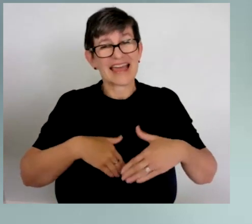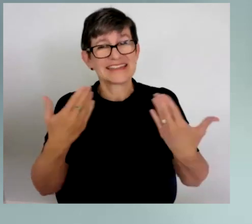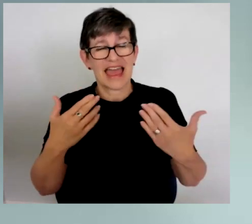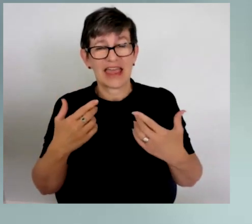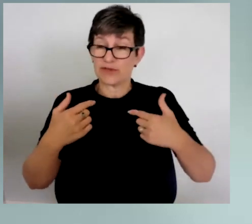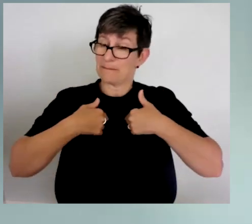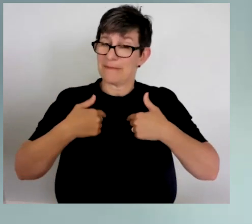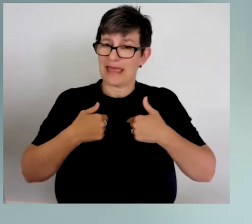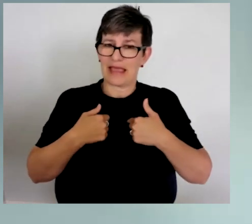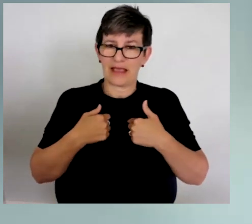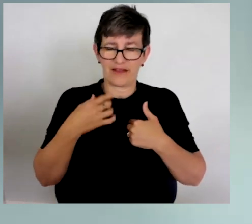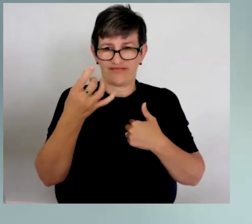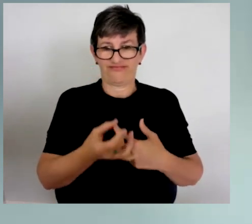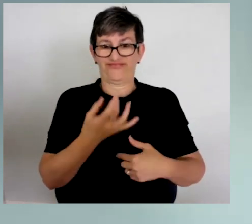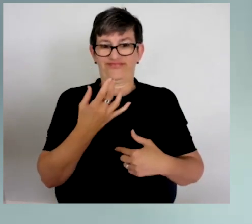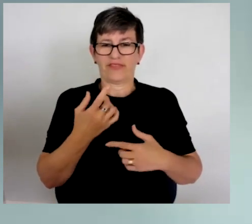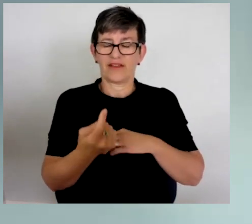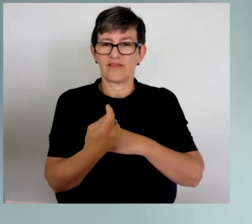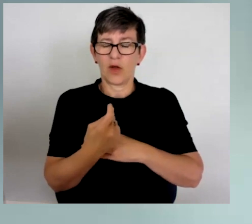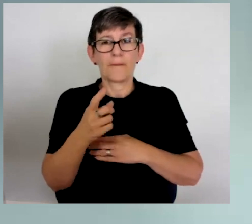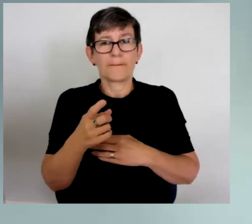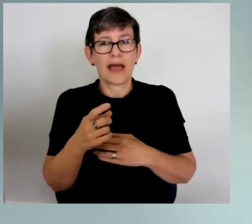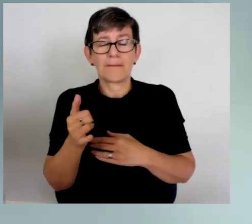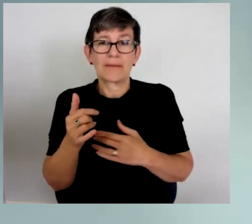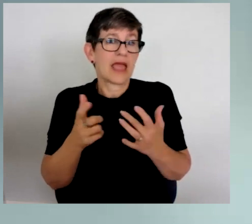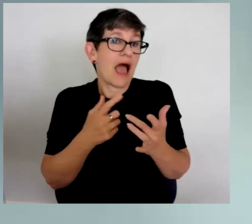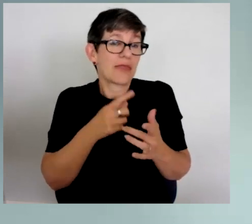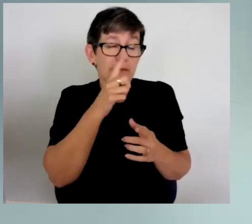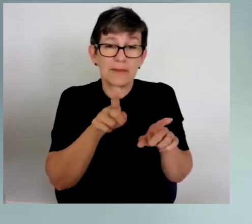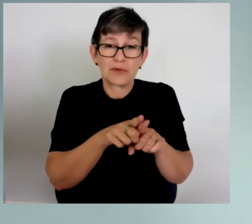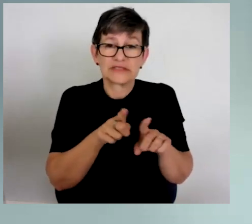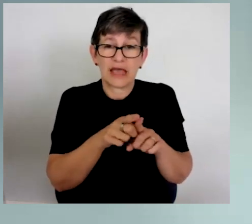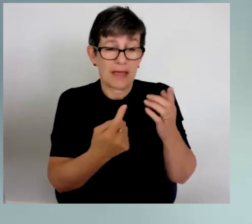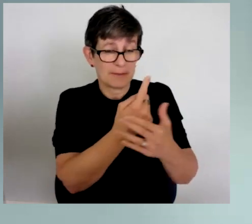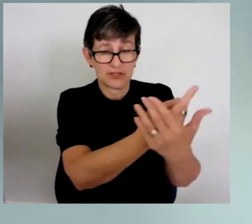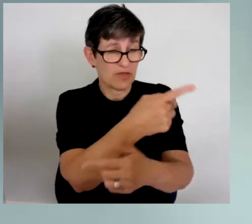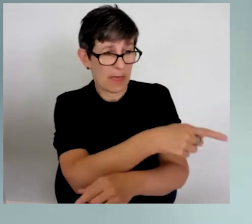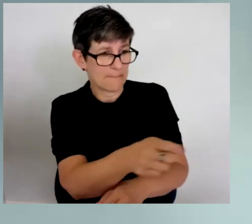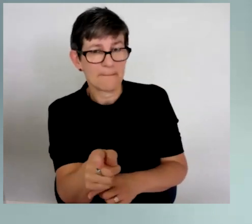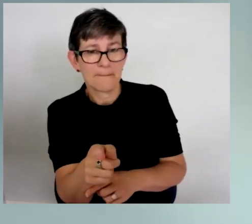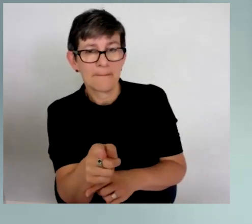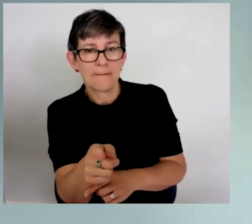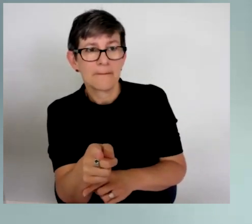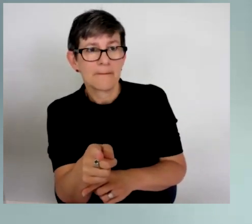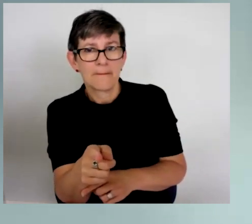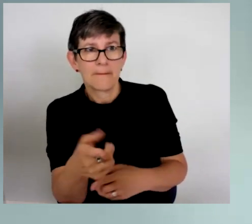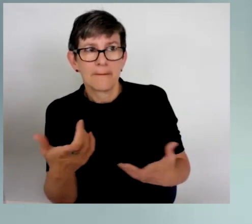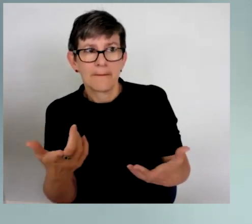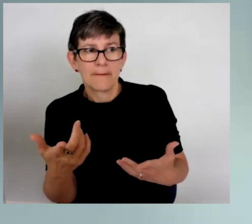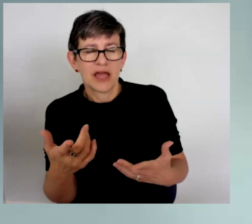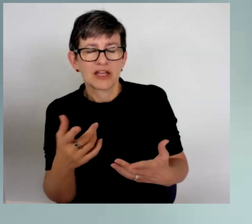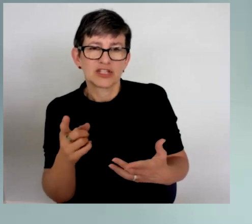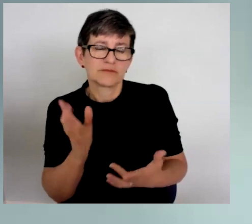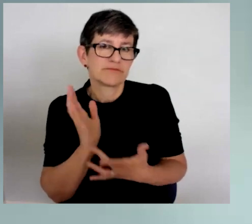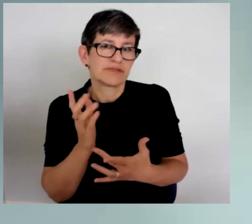particular day, but it could have been anybody else on any other given day. And I know many people who've been abandoned by airlines. So